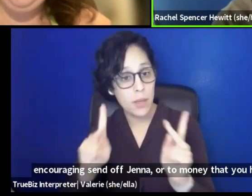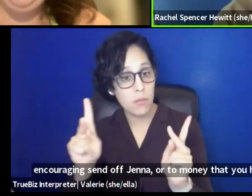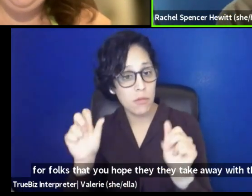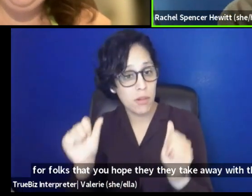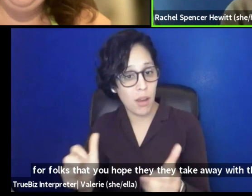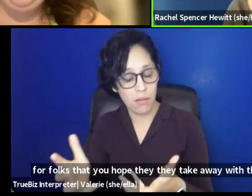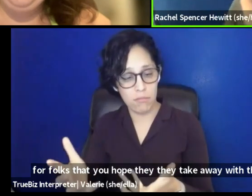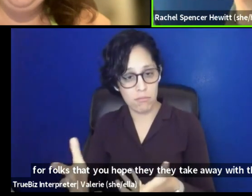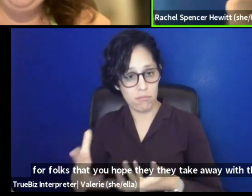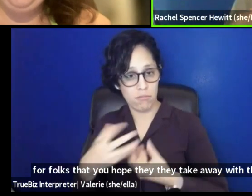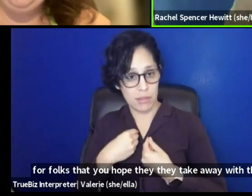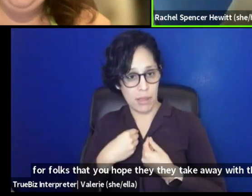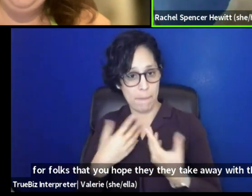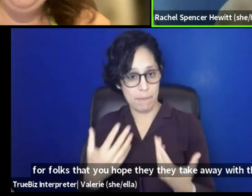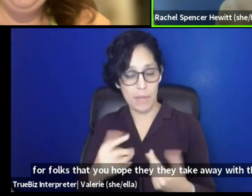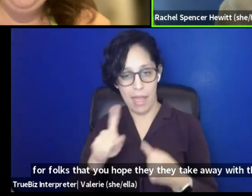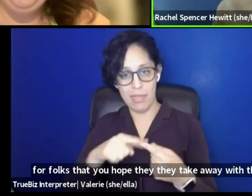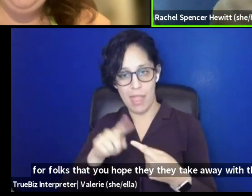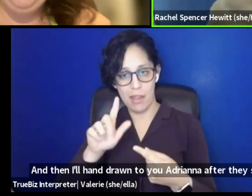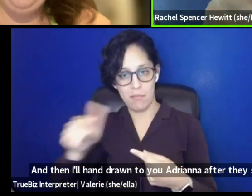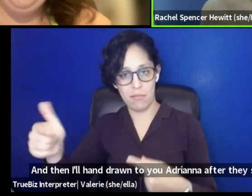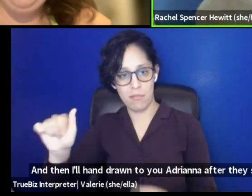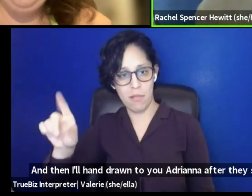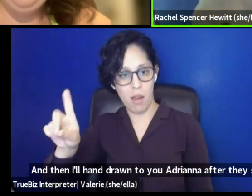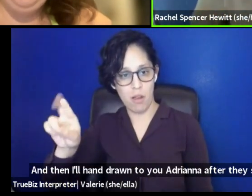And then I'll hand it on to you, Adriana, after they share.